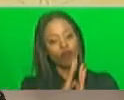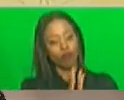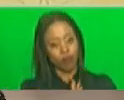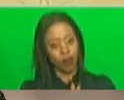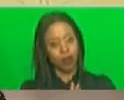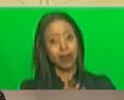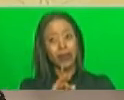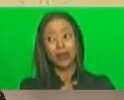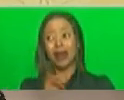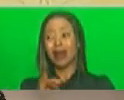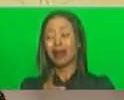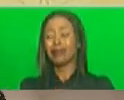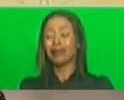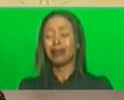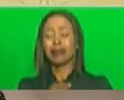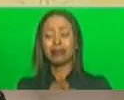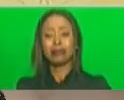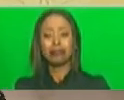of losing their children